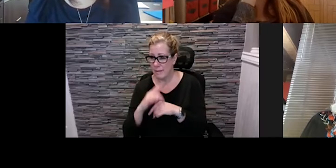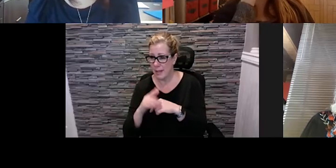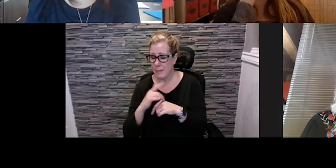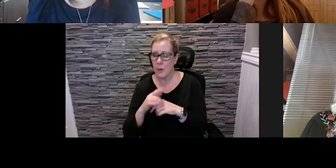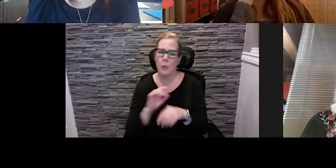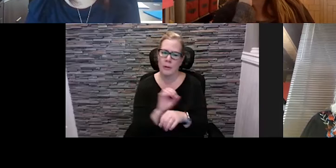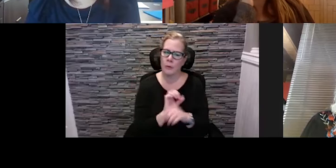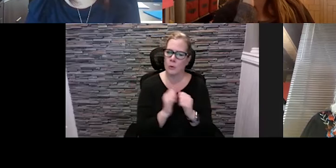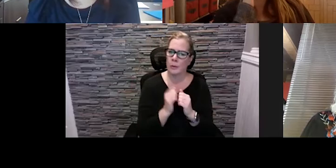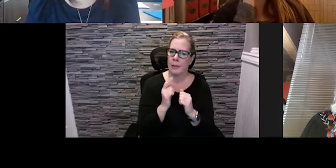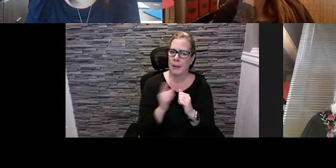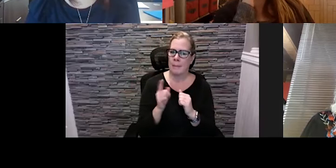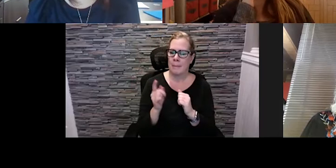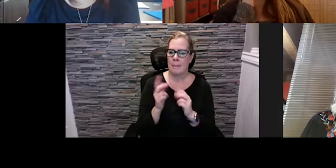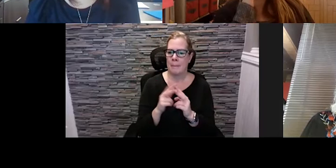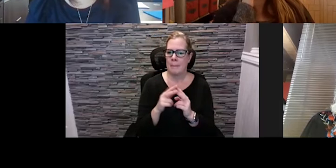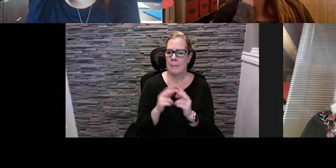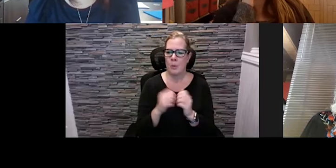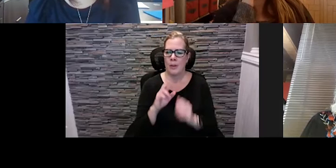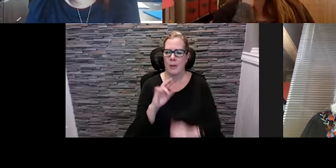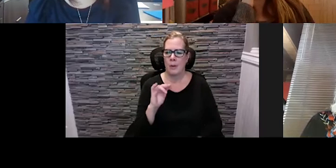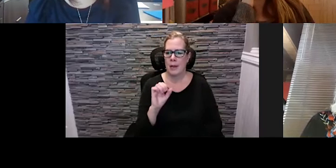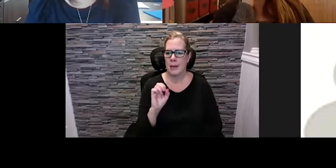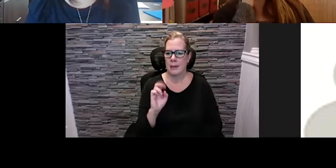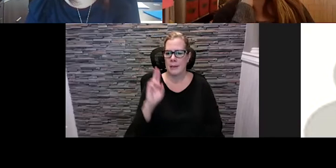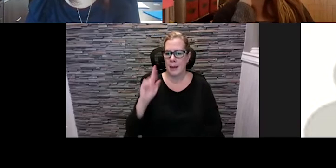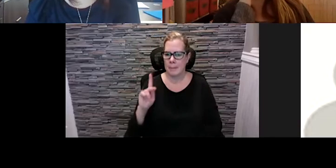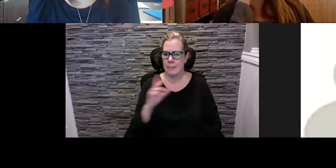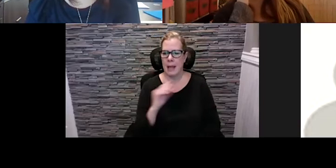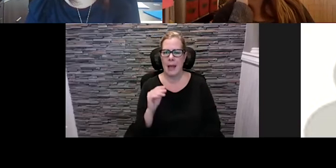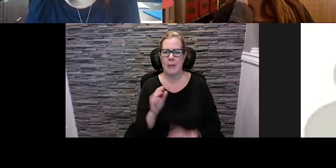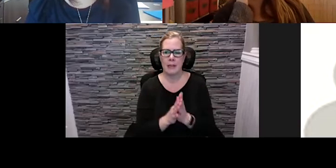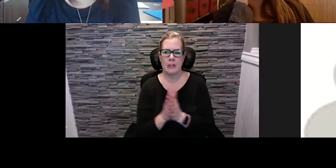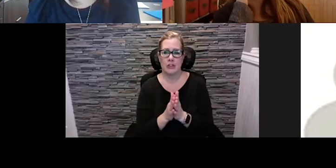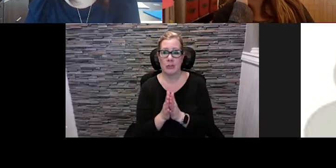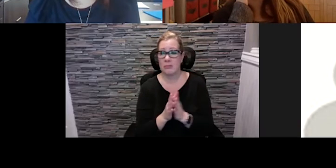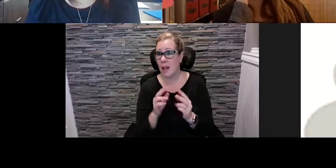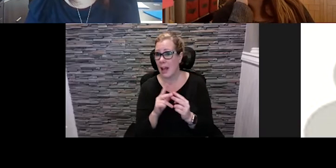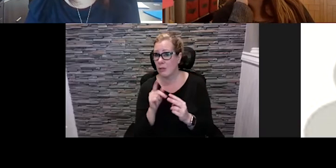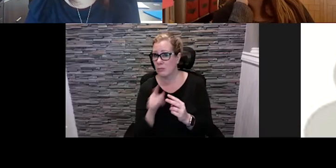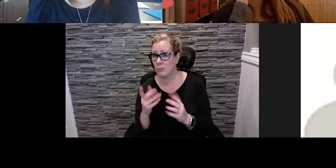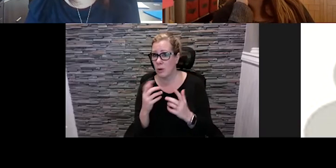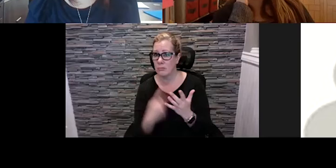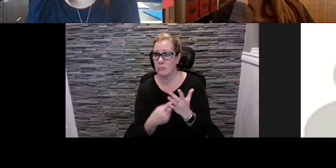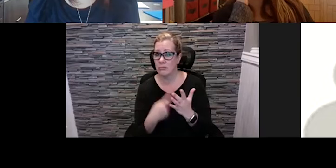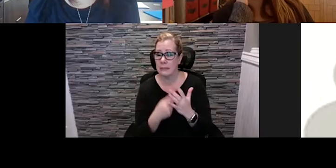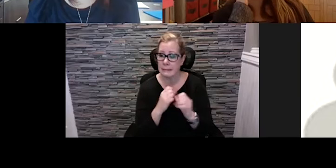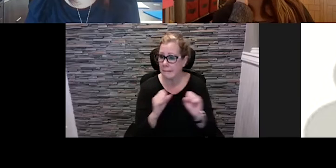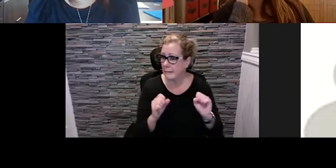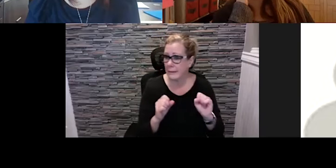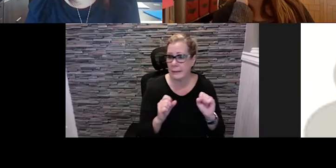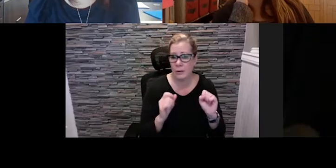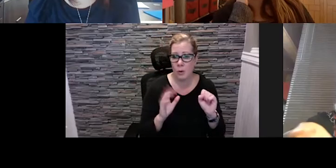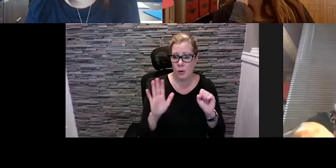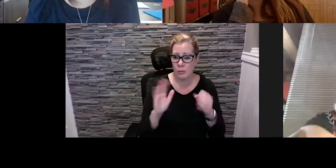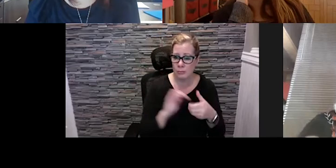with them as far as in collaboration with rise up in this initiative so if you want to talk about safety and or your collaboration with rise up and and